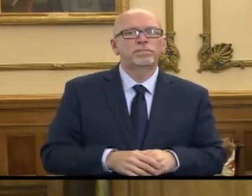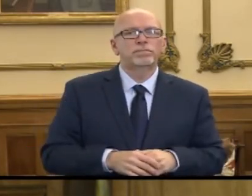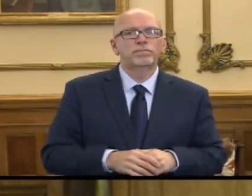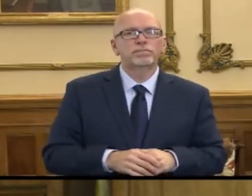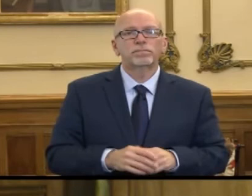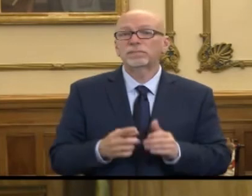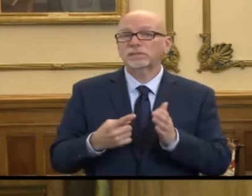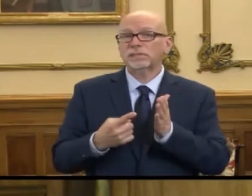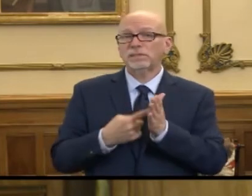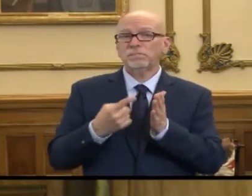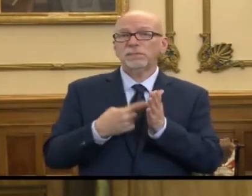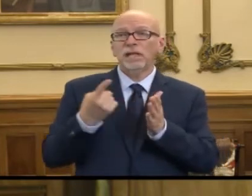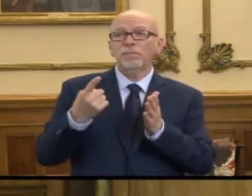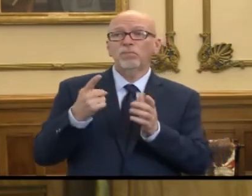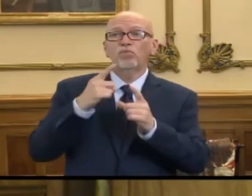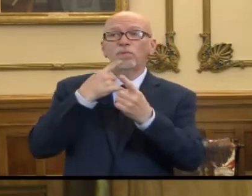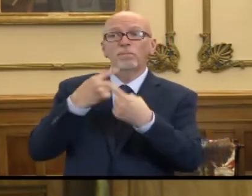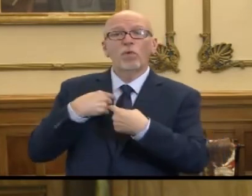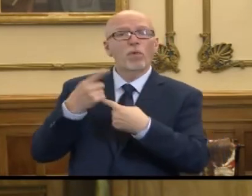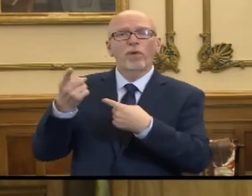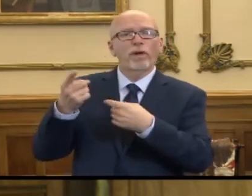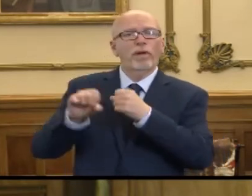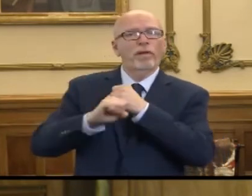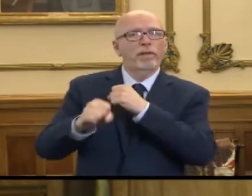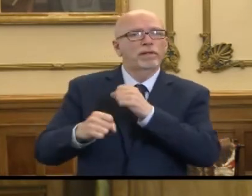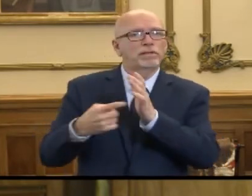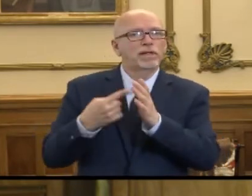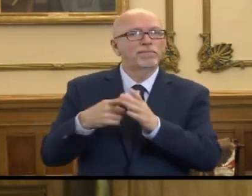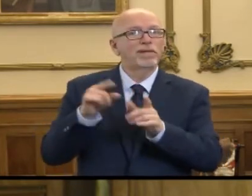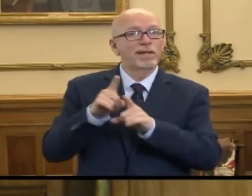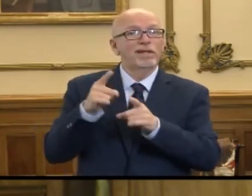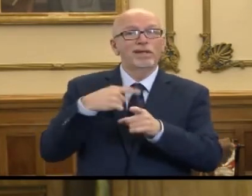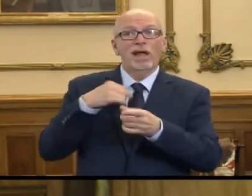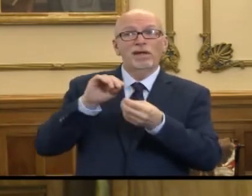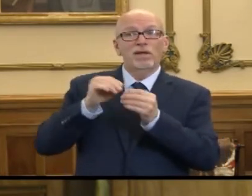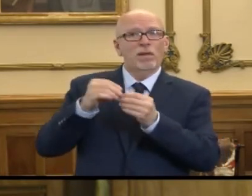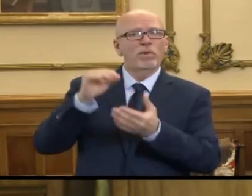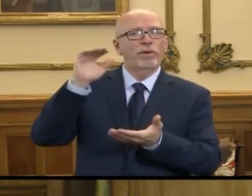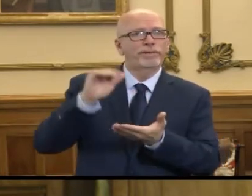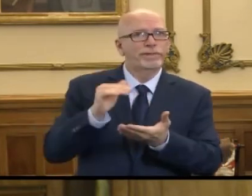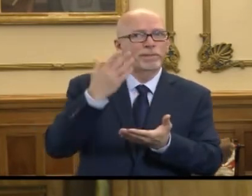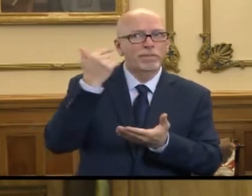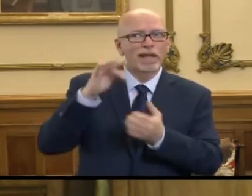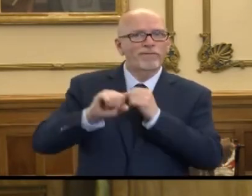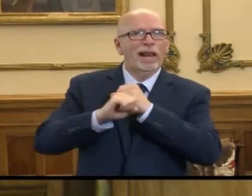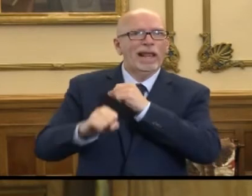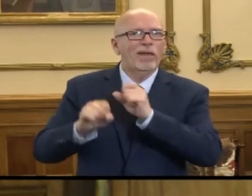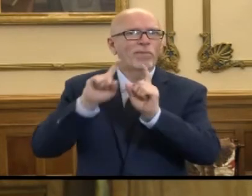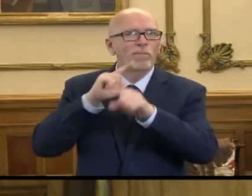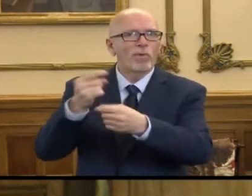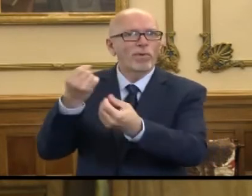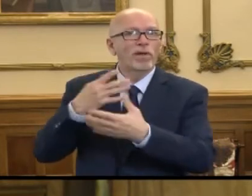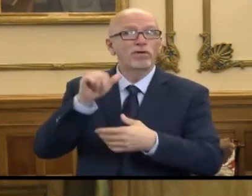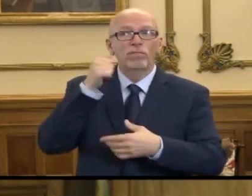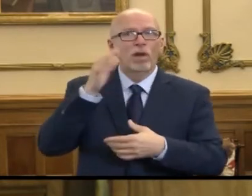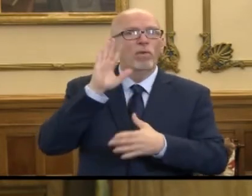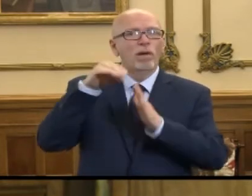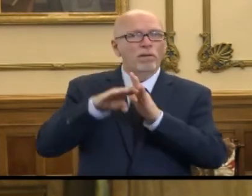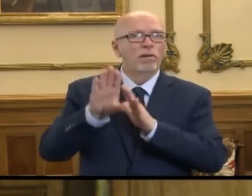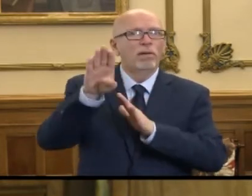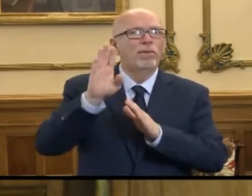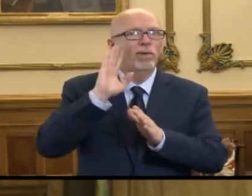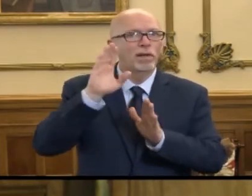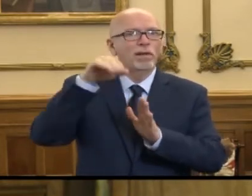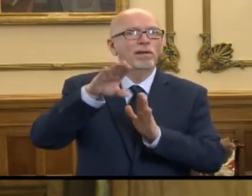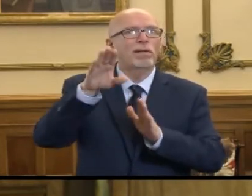Sometimes it's a lag in reporting, like I think today, the numbers are definitely down because of that. And it will pick up again tomorrow. But we